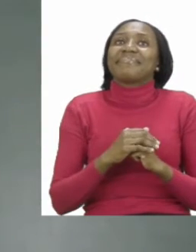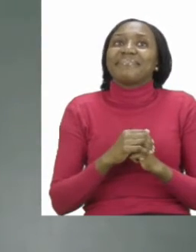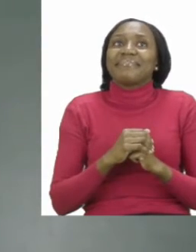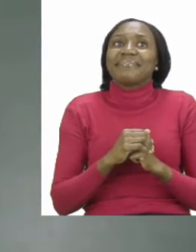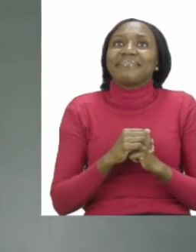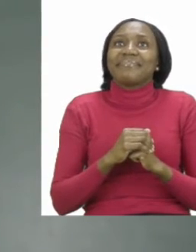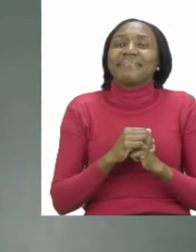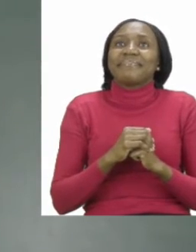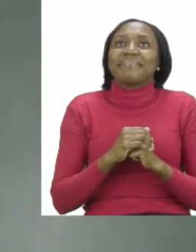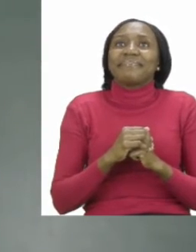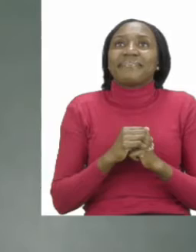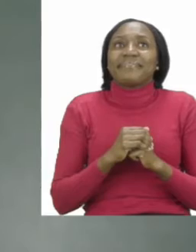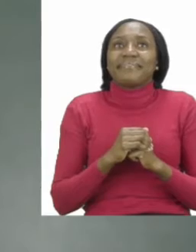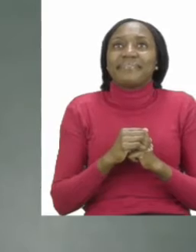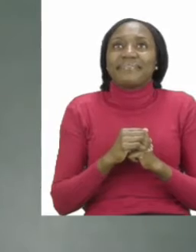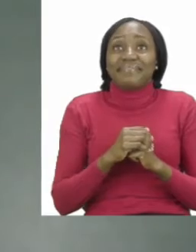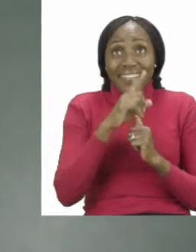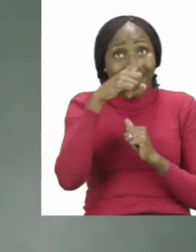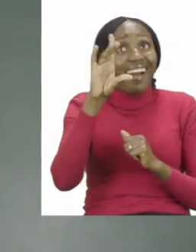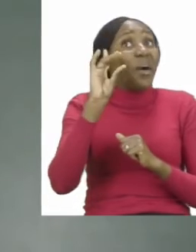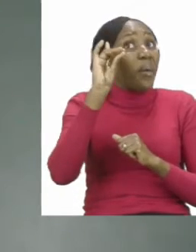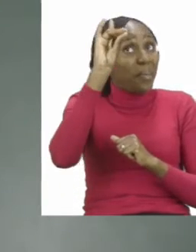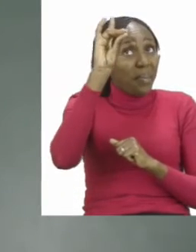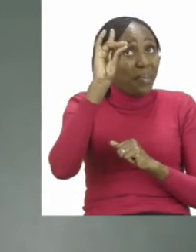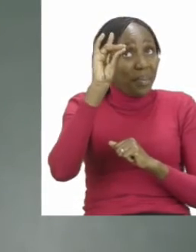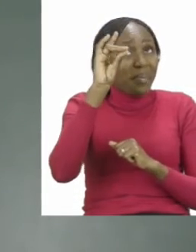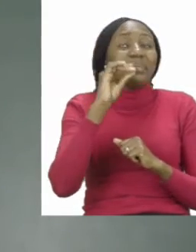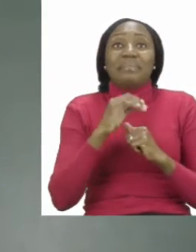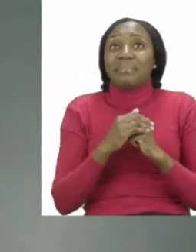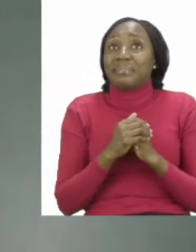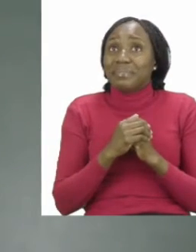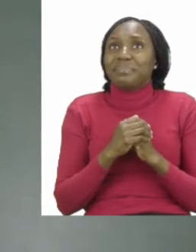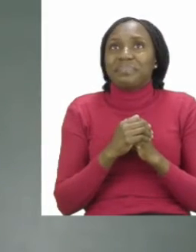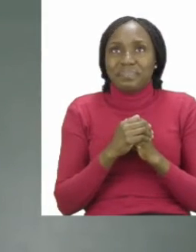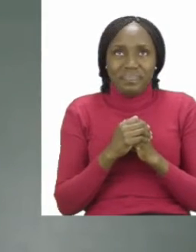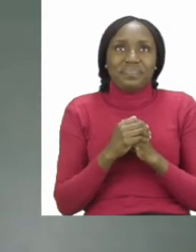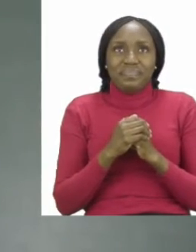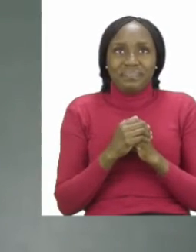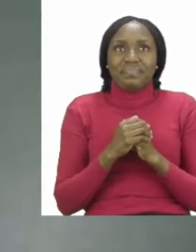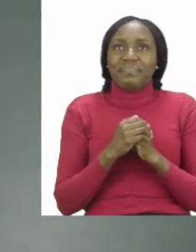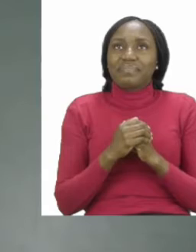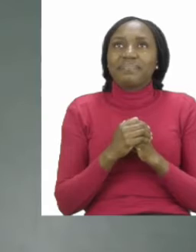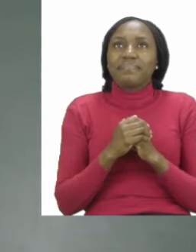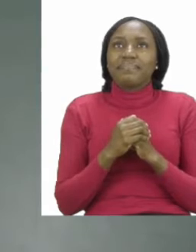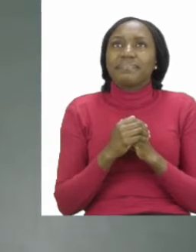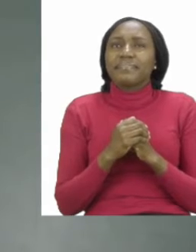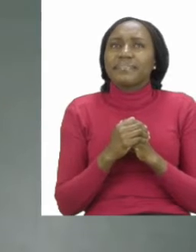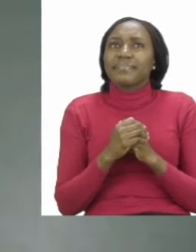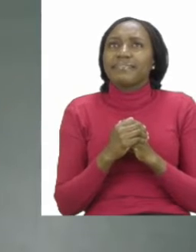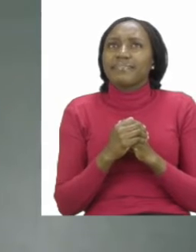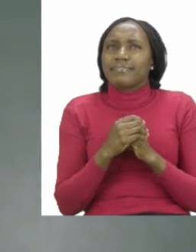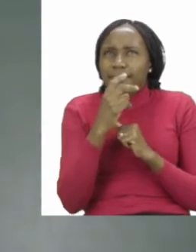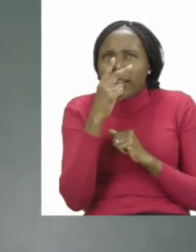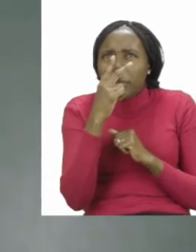picture? That's right everyone. It's a giraffe. Now if you